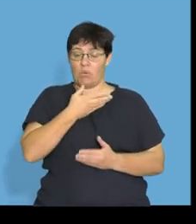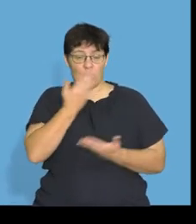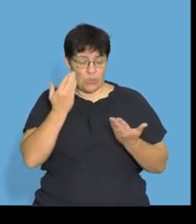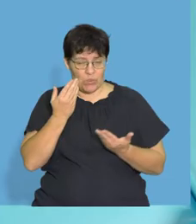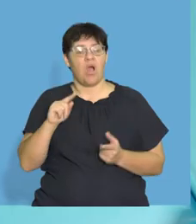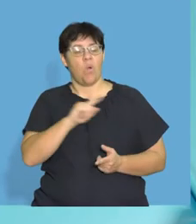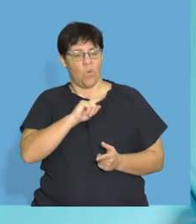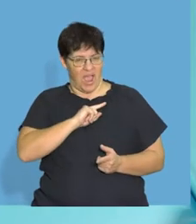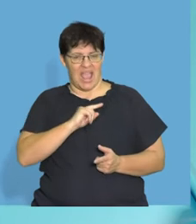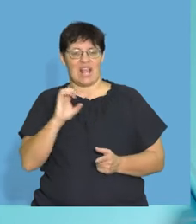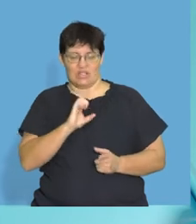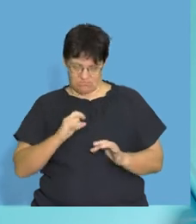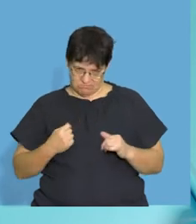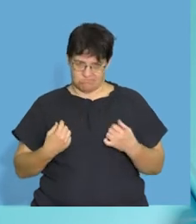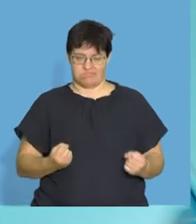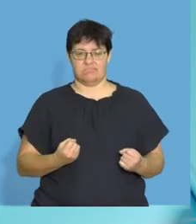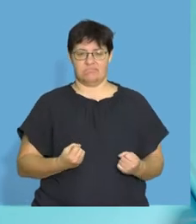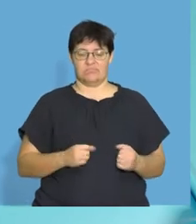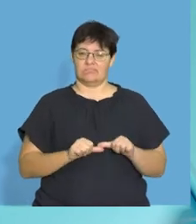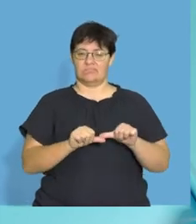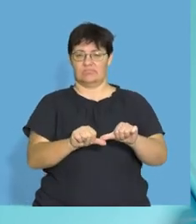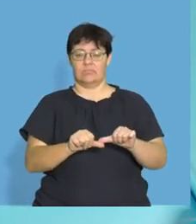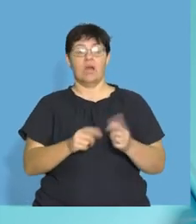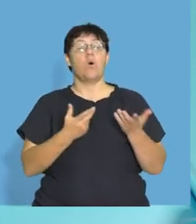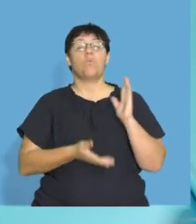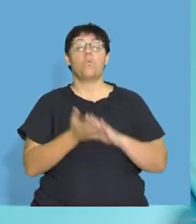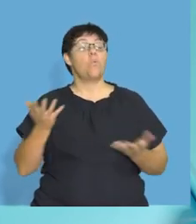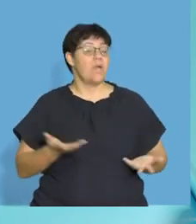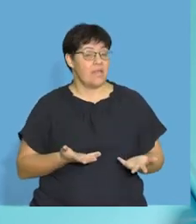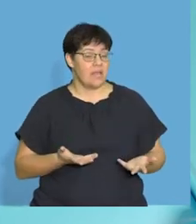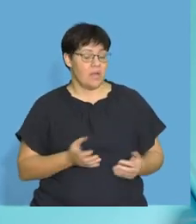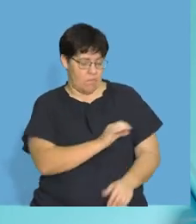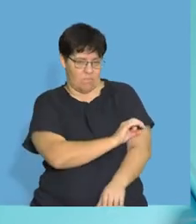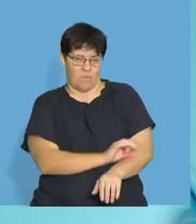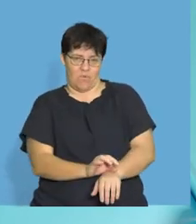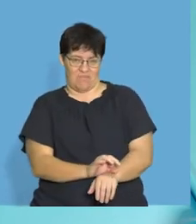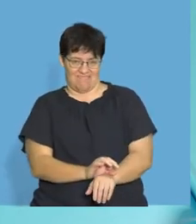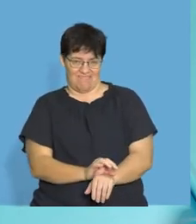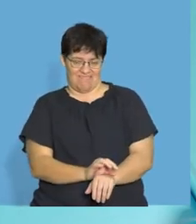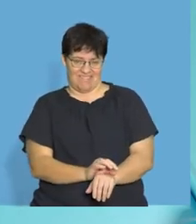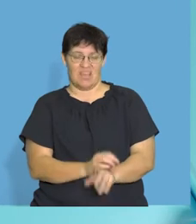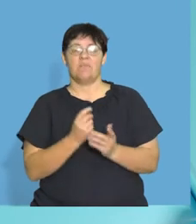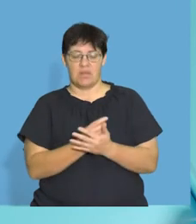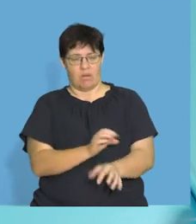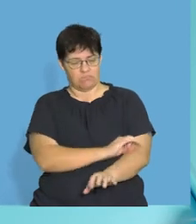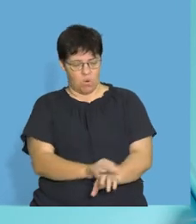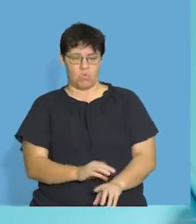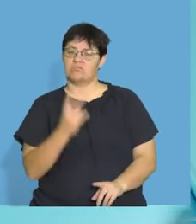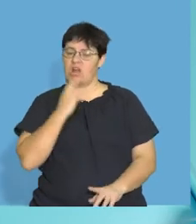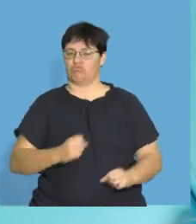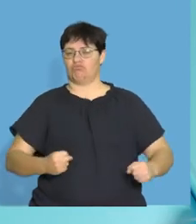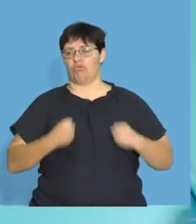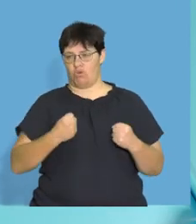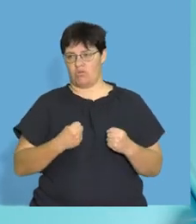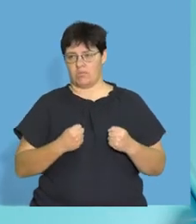I need vitamin D for to get the calcium, right? And where does calcium go? Calcium goes to my bones and keeps my